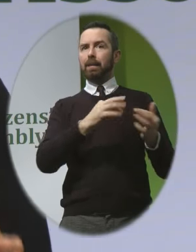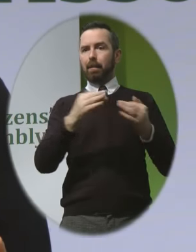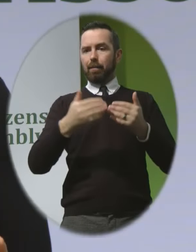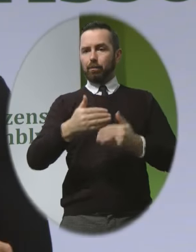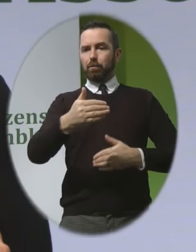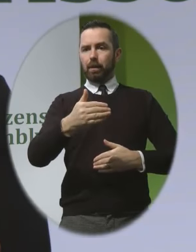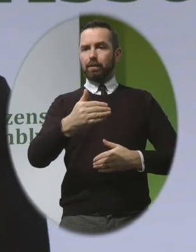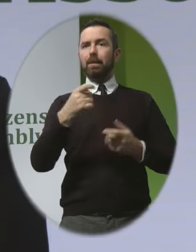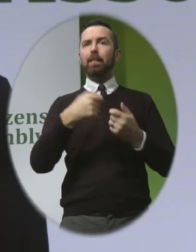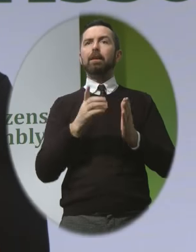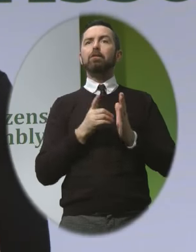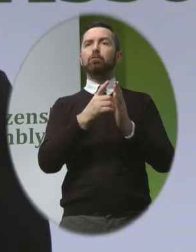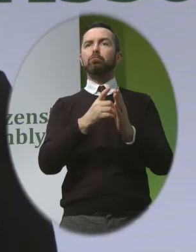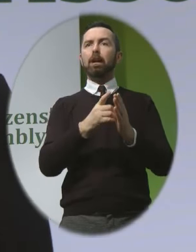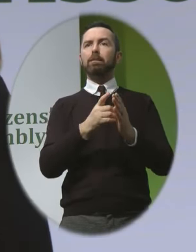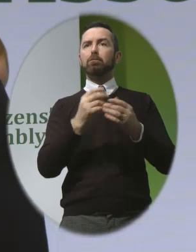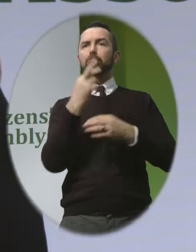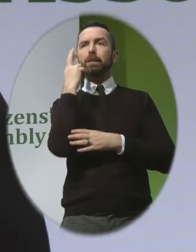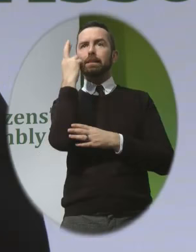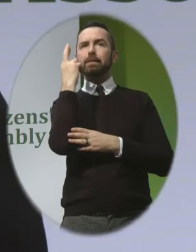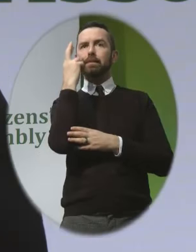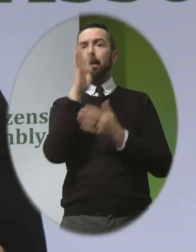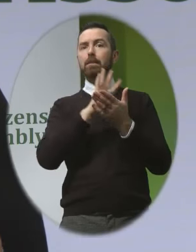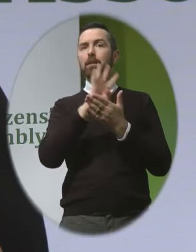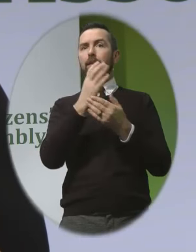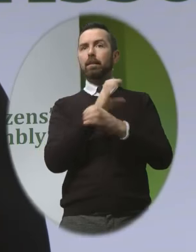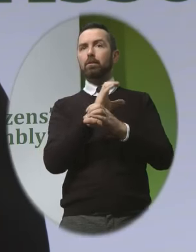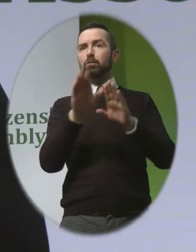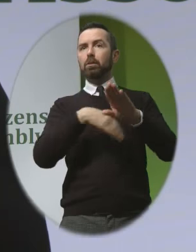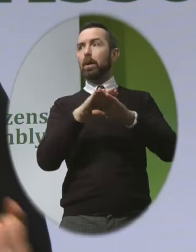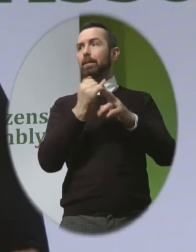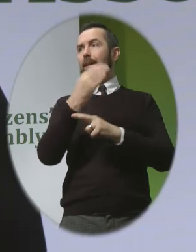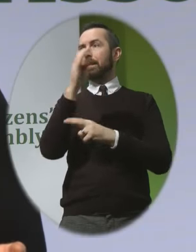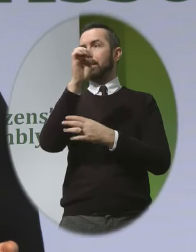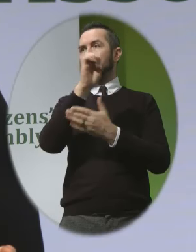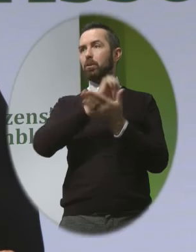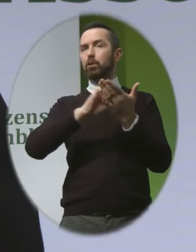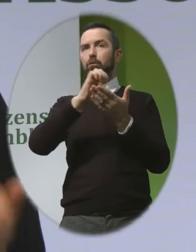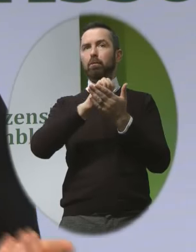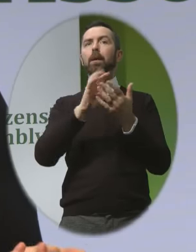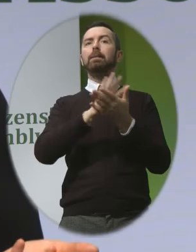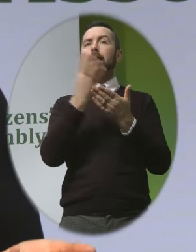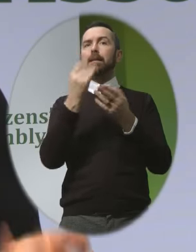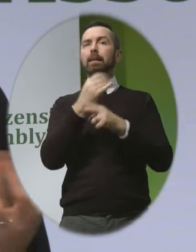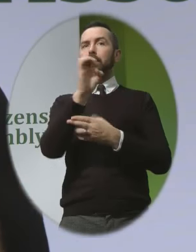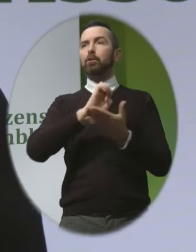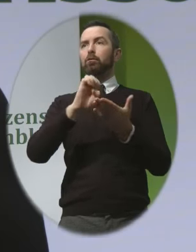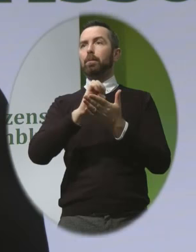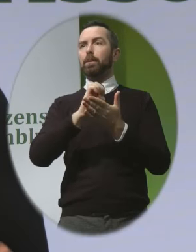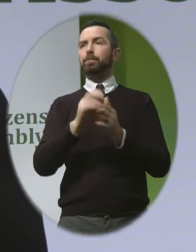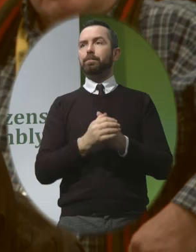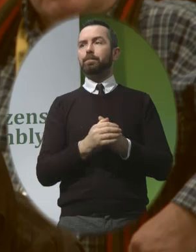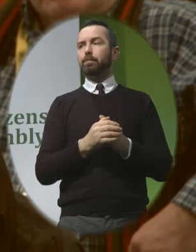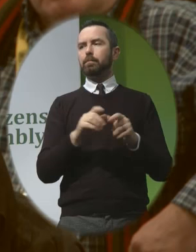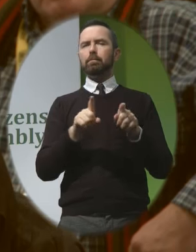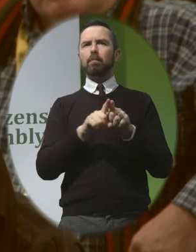from those direct causes 19 of those countries are in europe there are also numerous problems with how ireland as a country gathers our